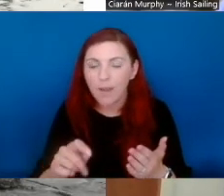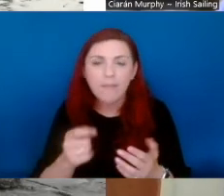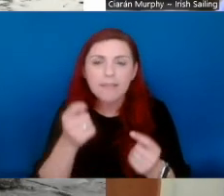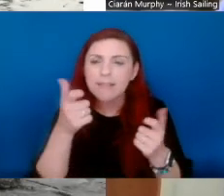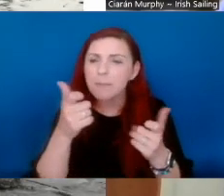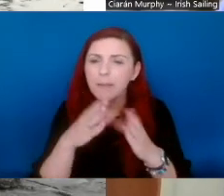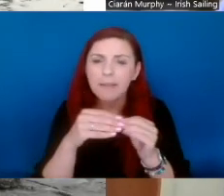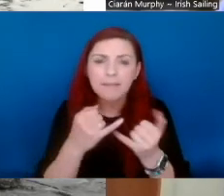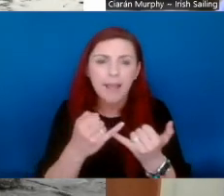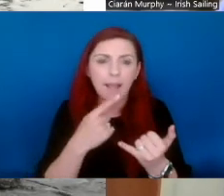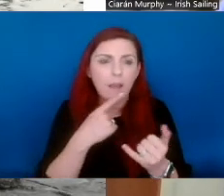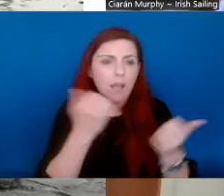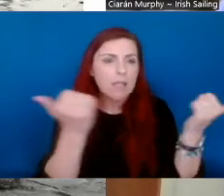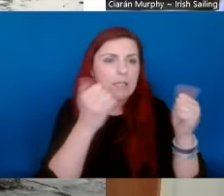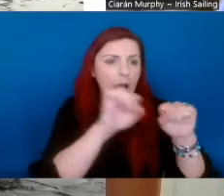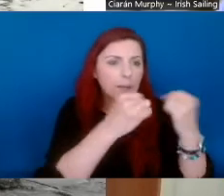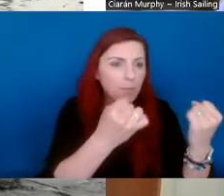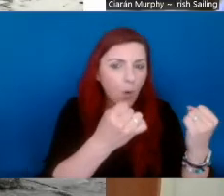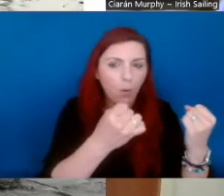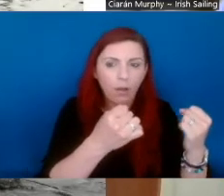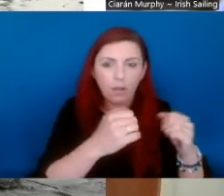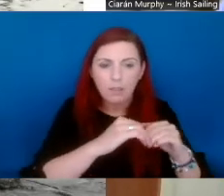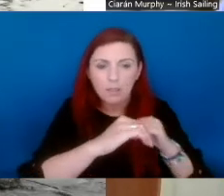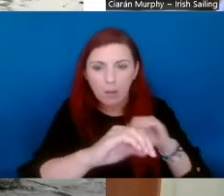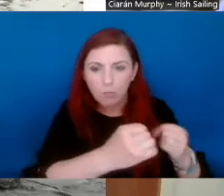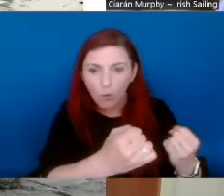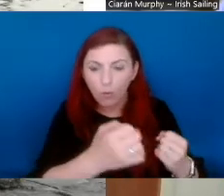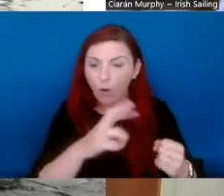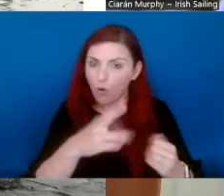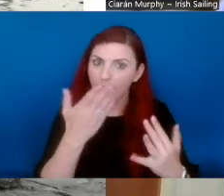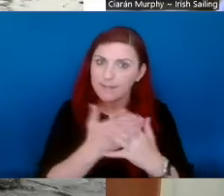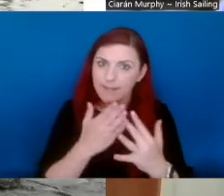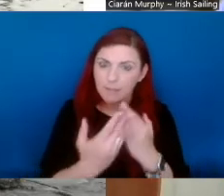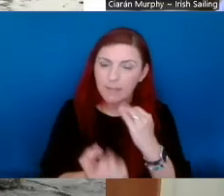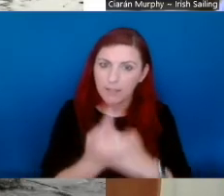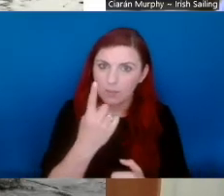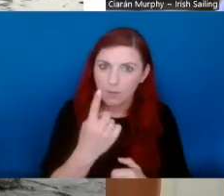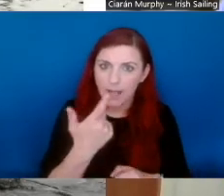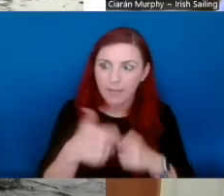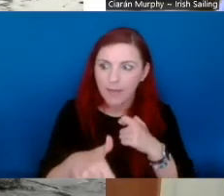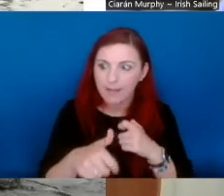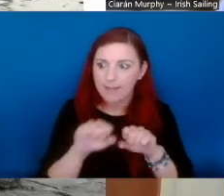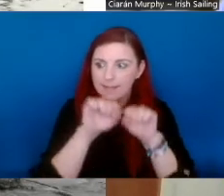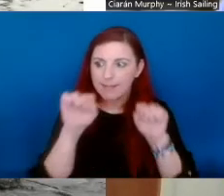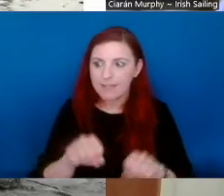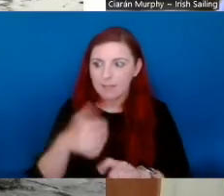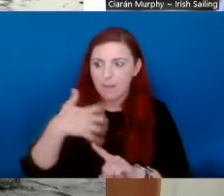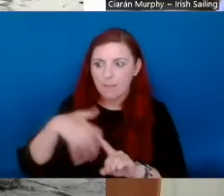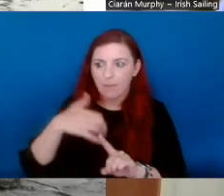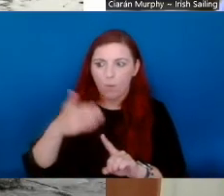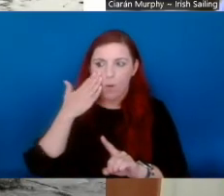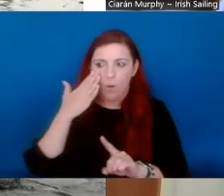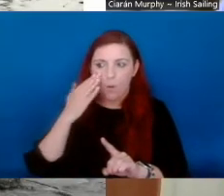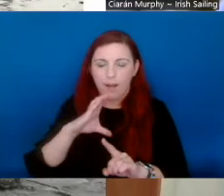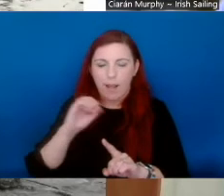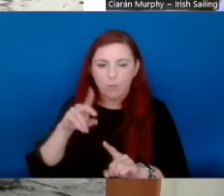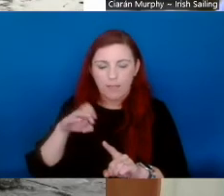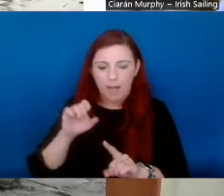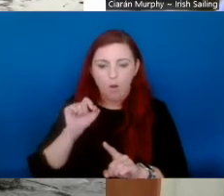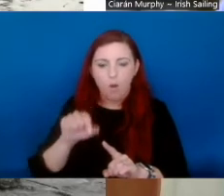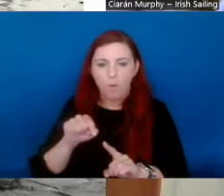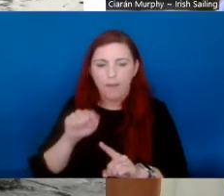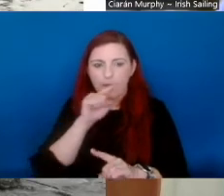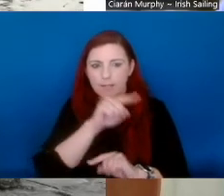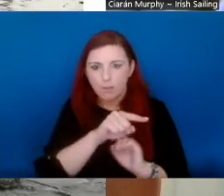a very small basic version, but it's the simple things of, you know, a style's broken, a sign's broken, or even accessibility issue on the trail that they can report